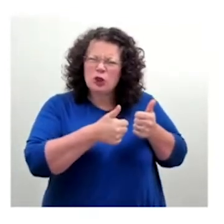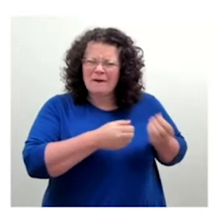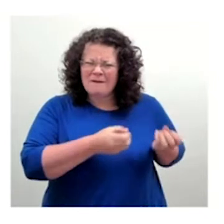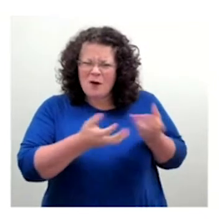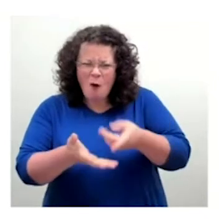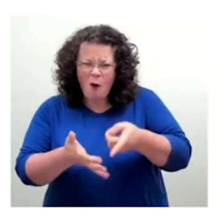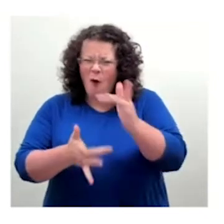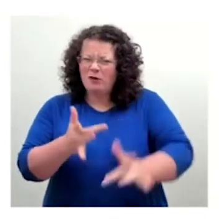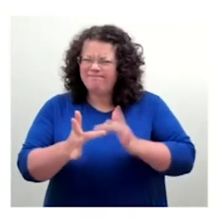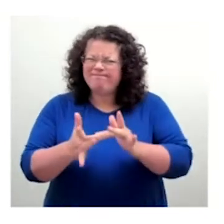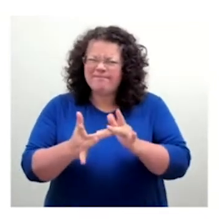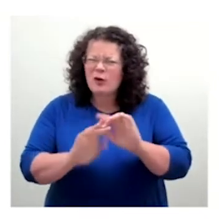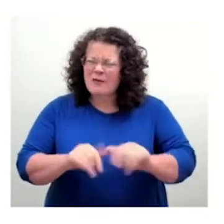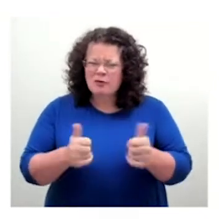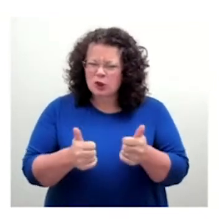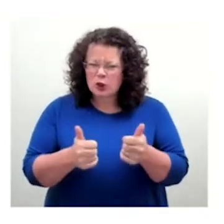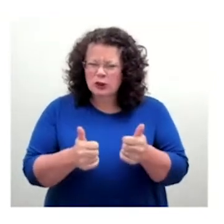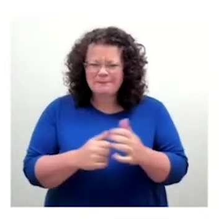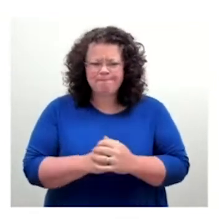is there? Yeah, okay.